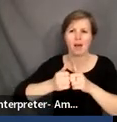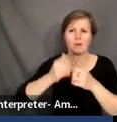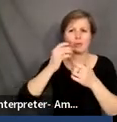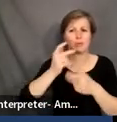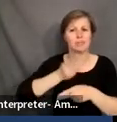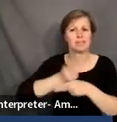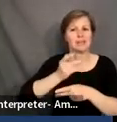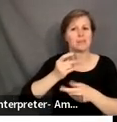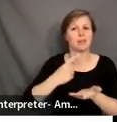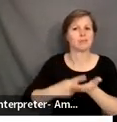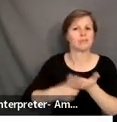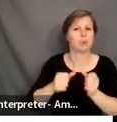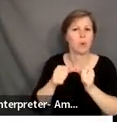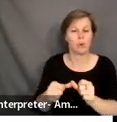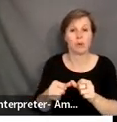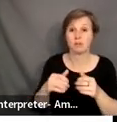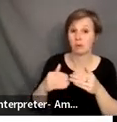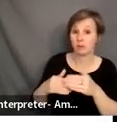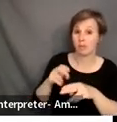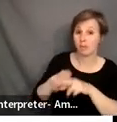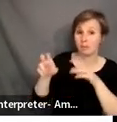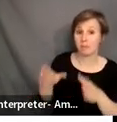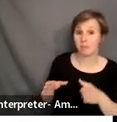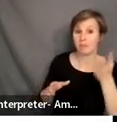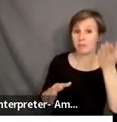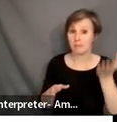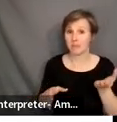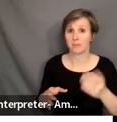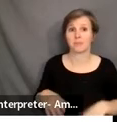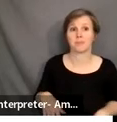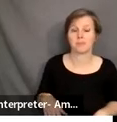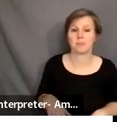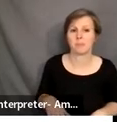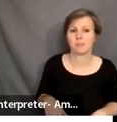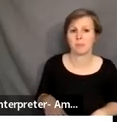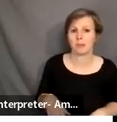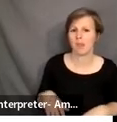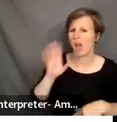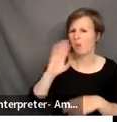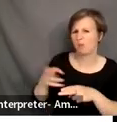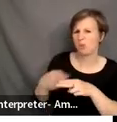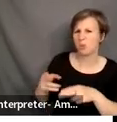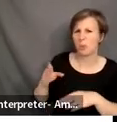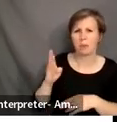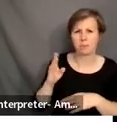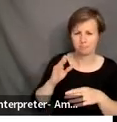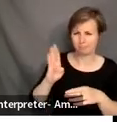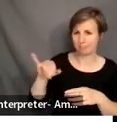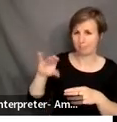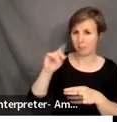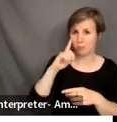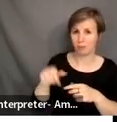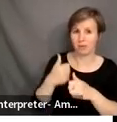look at the next slide with the names of our outstanding panelists. I'm just going to read you a very short bio on each one. We have